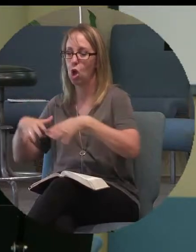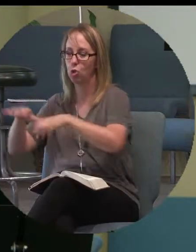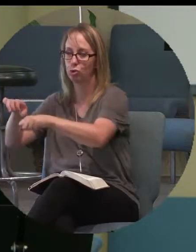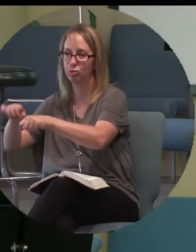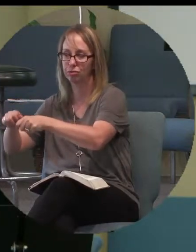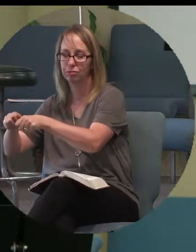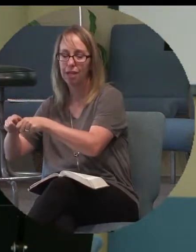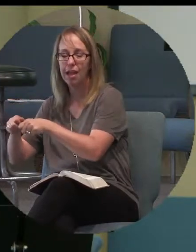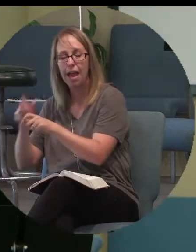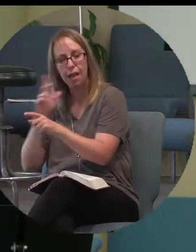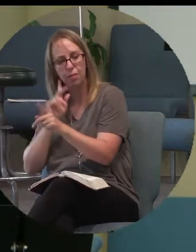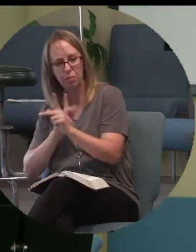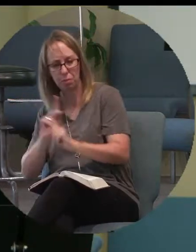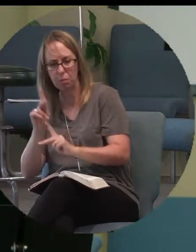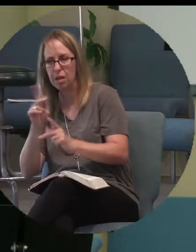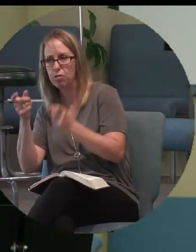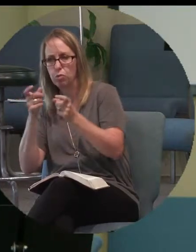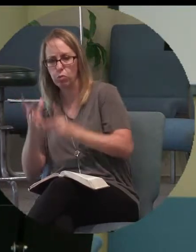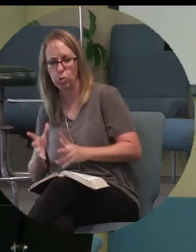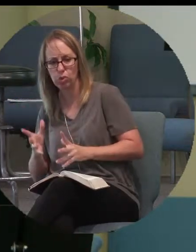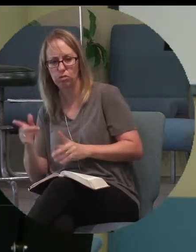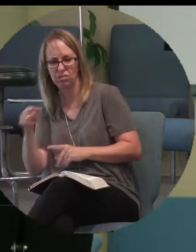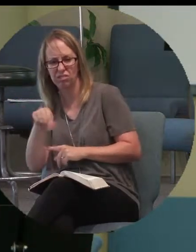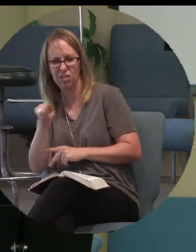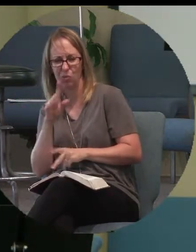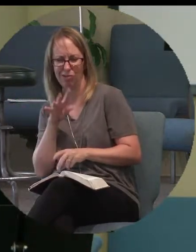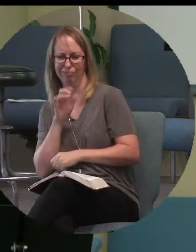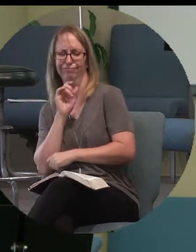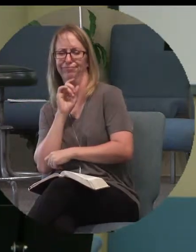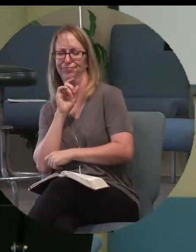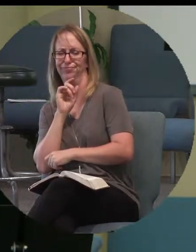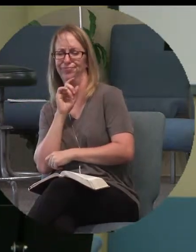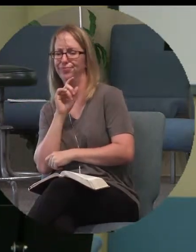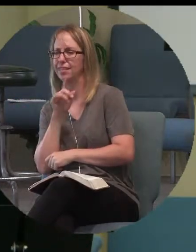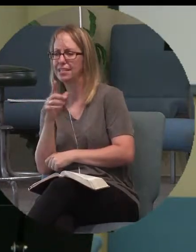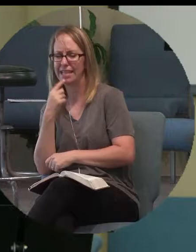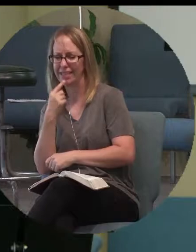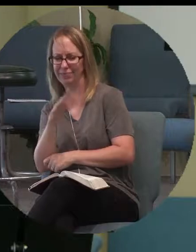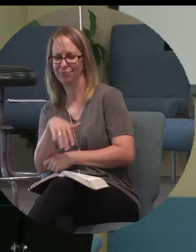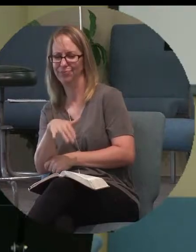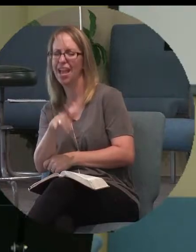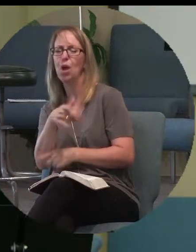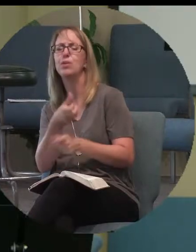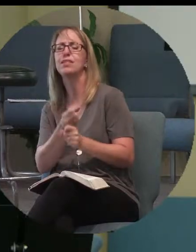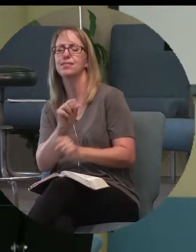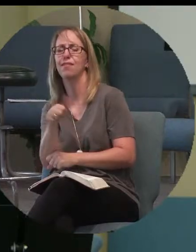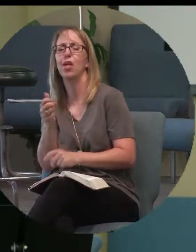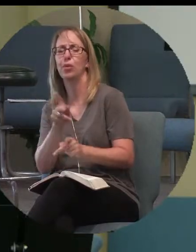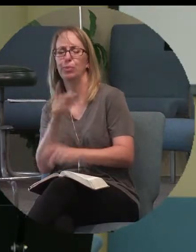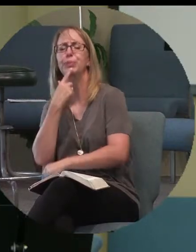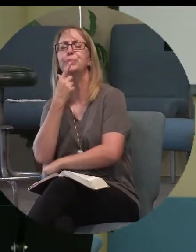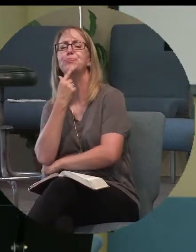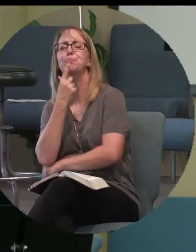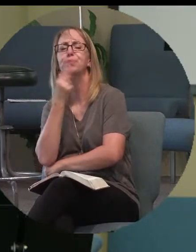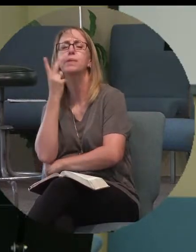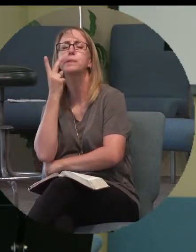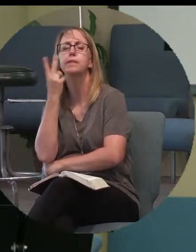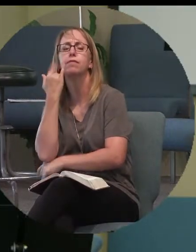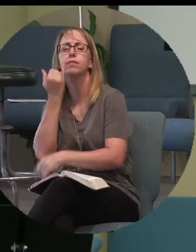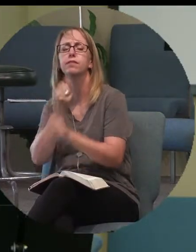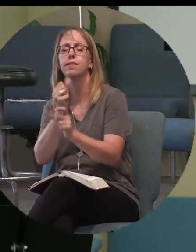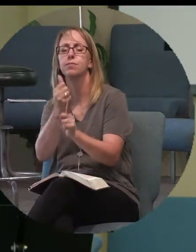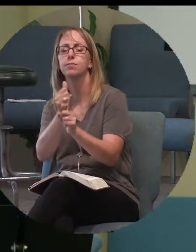on. And even the rulers were sneering at him, saying, saved others. Let him save himself.